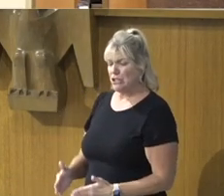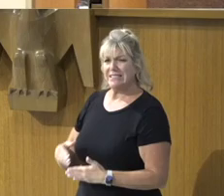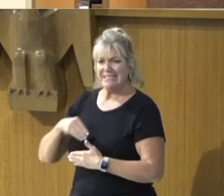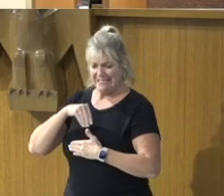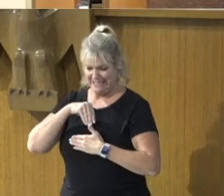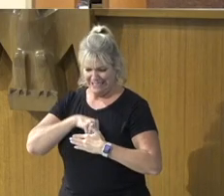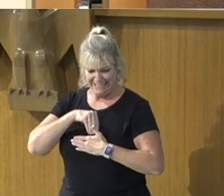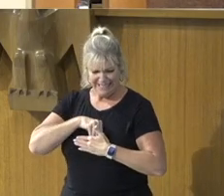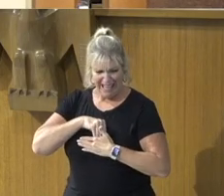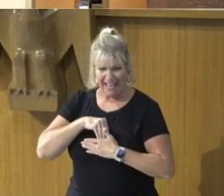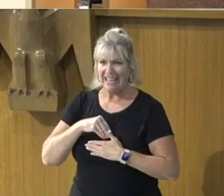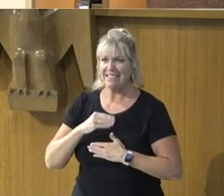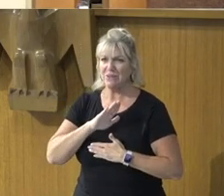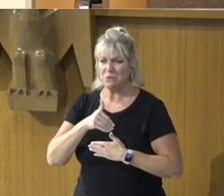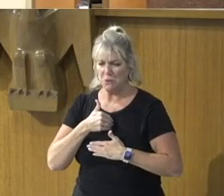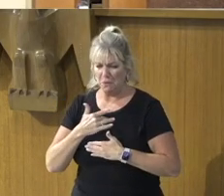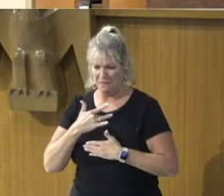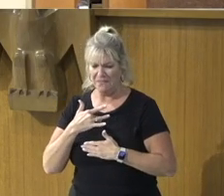body?